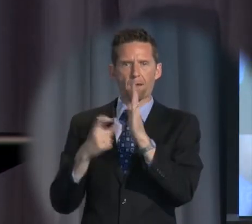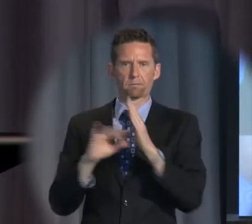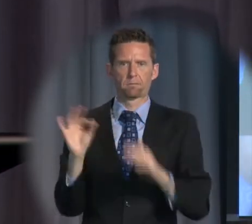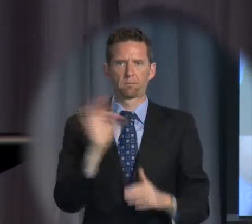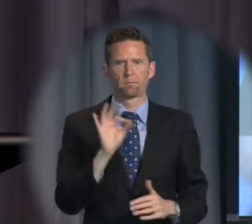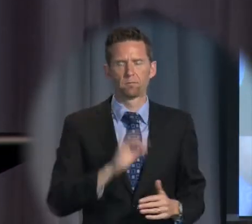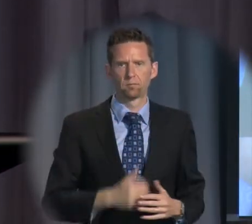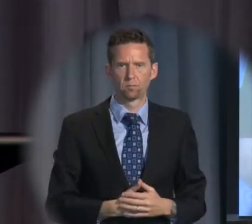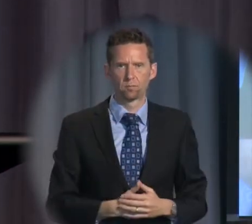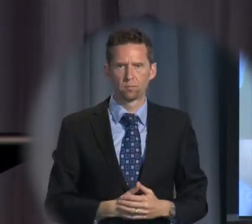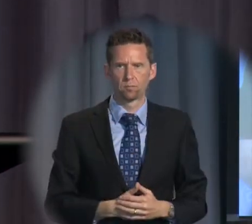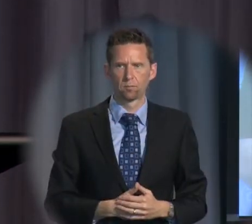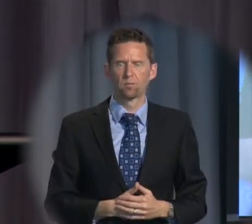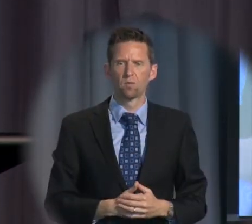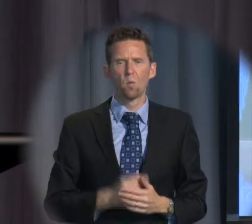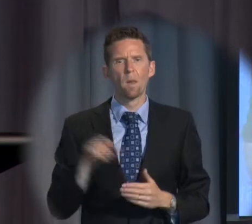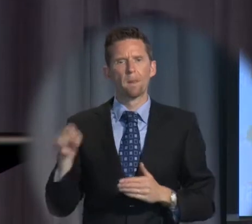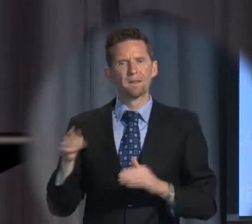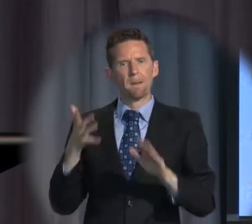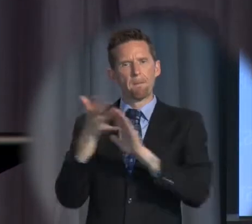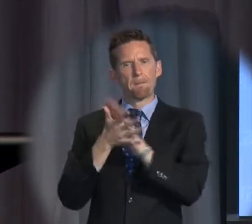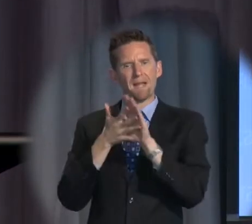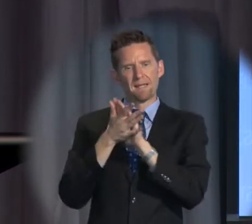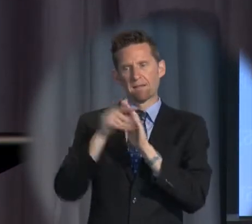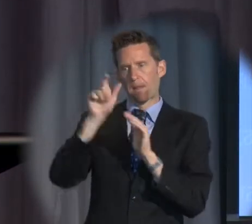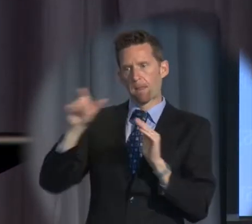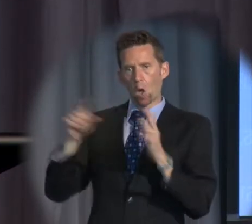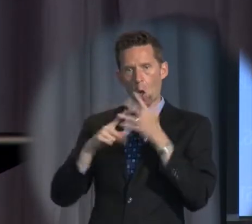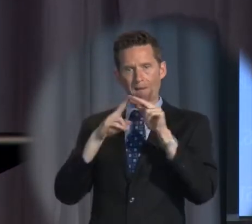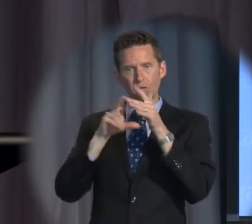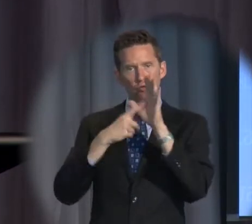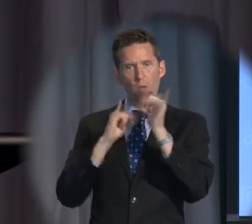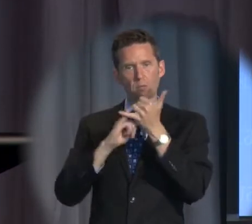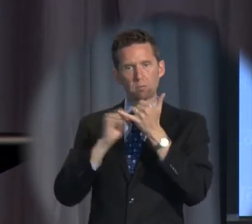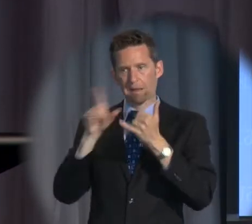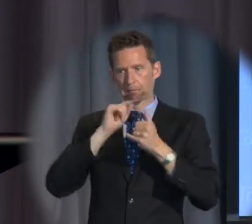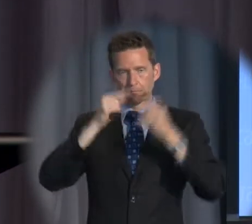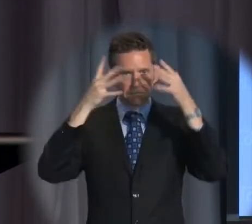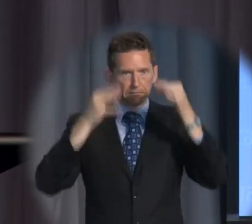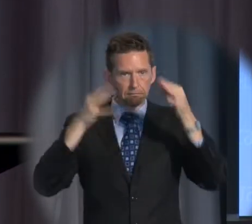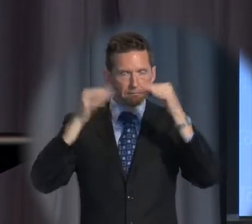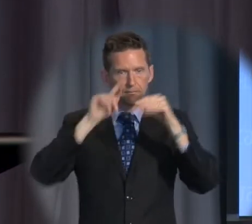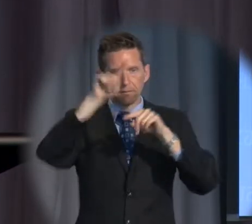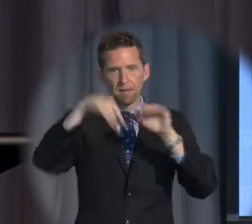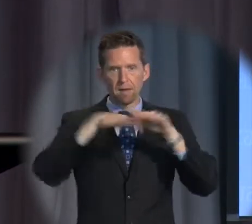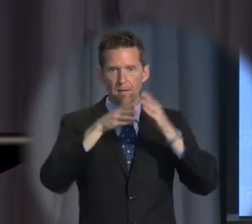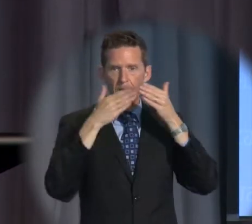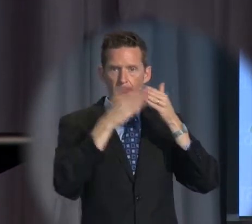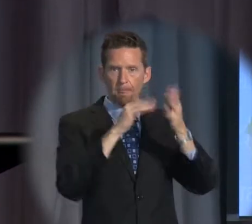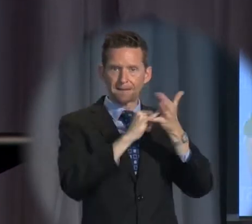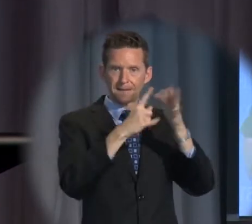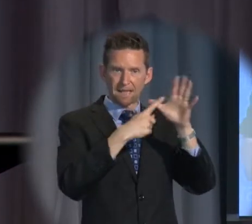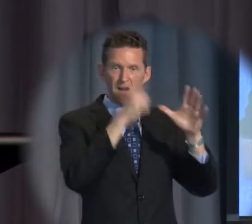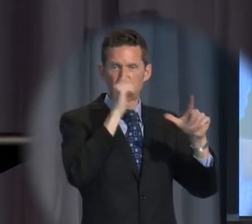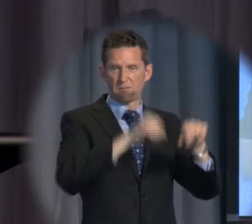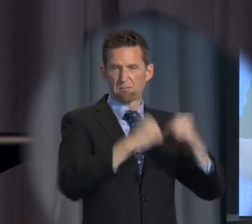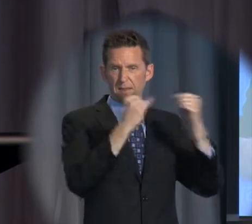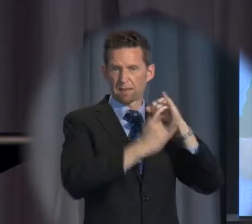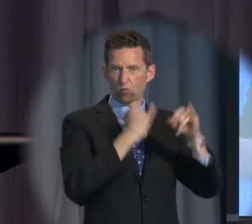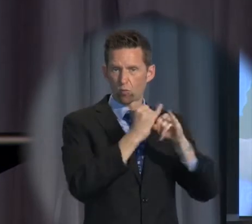In particular, of course, this means that officials can act on the high seas in ways that breach international law.